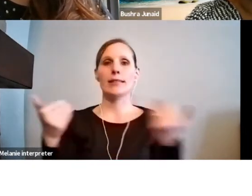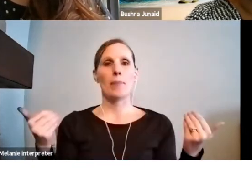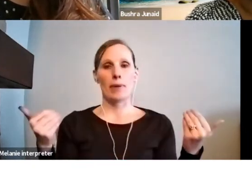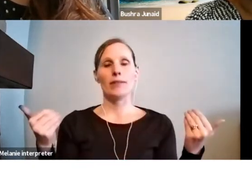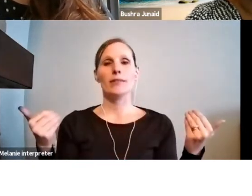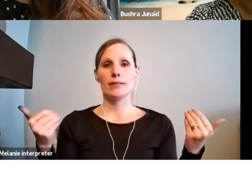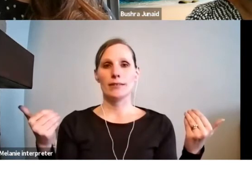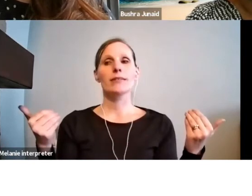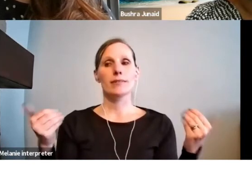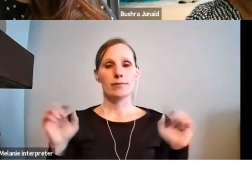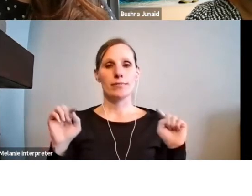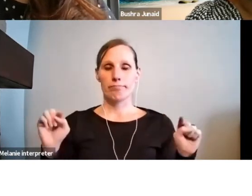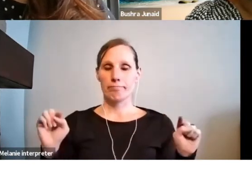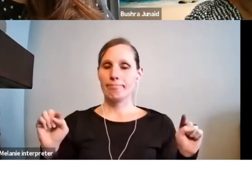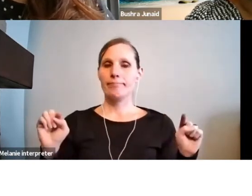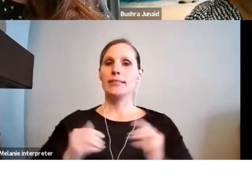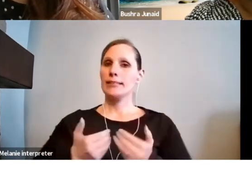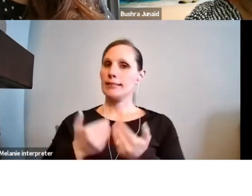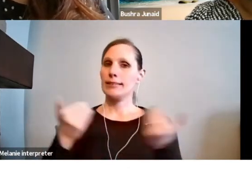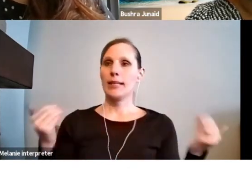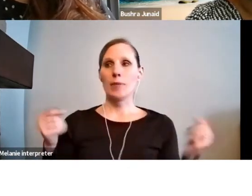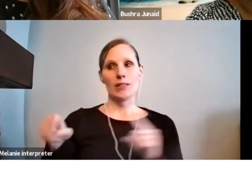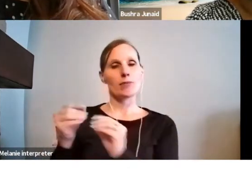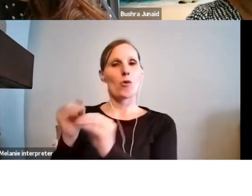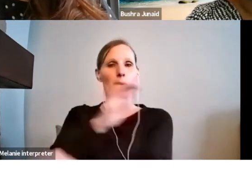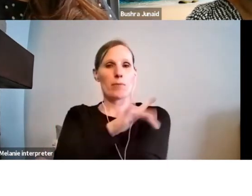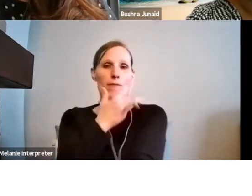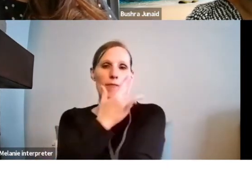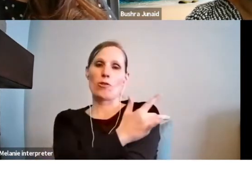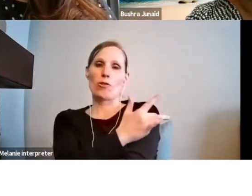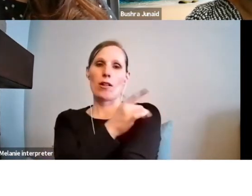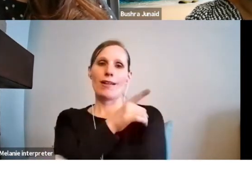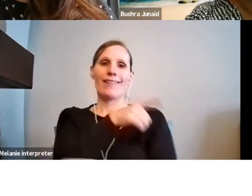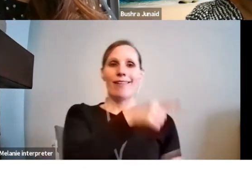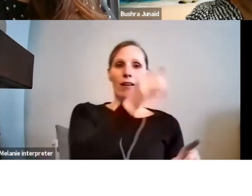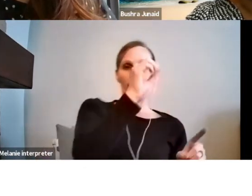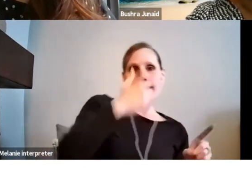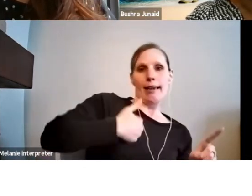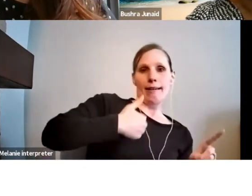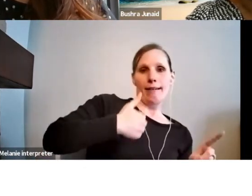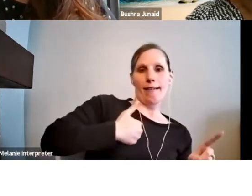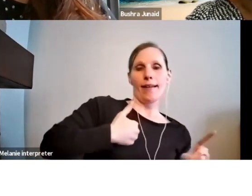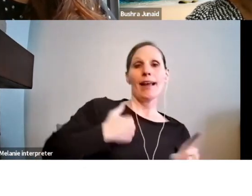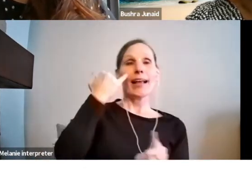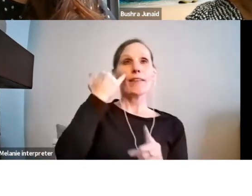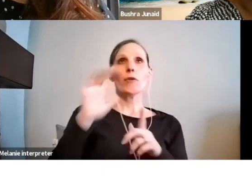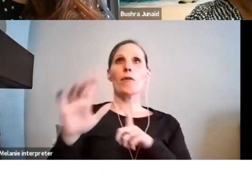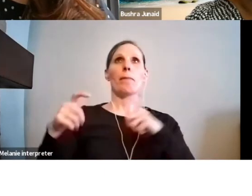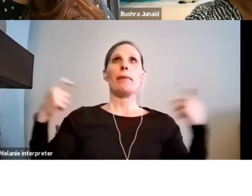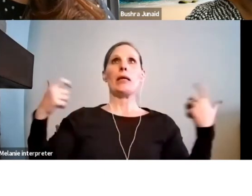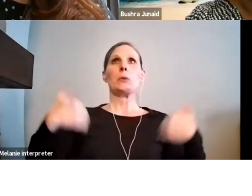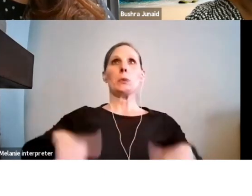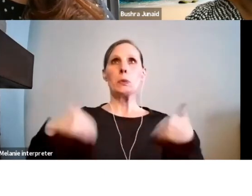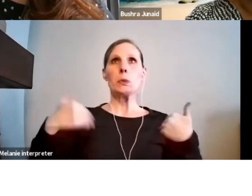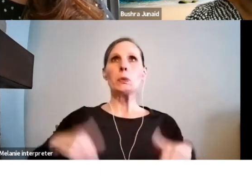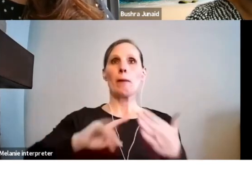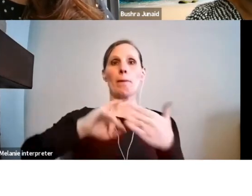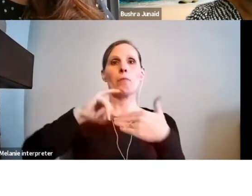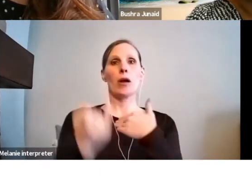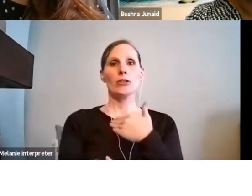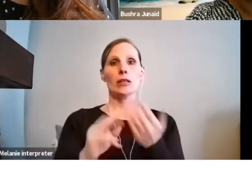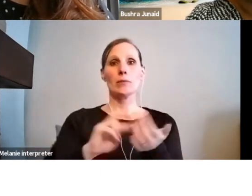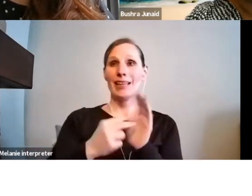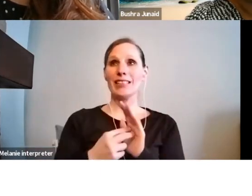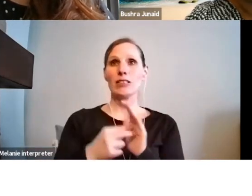Canada Council on the provincial level. If you have a big project, for example, where you need more than